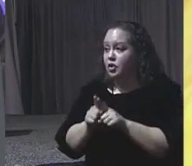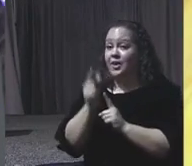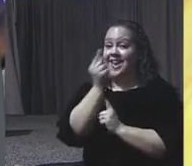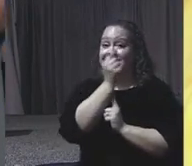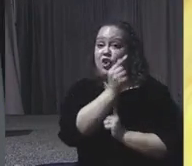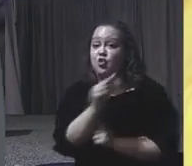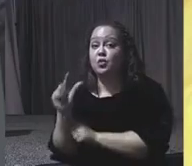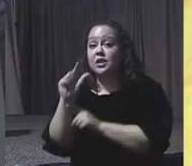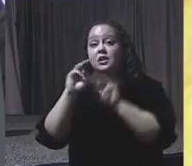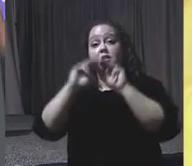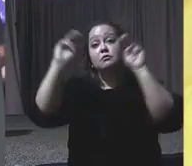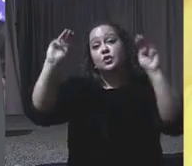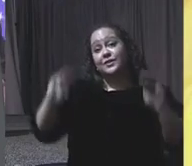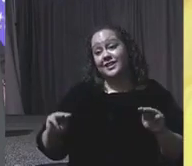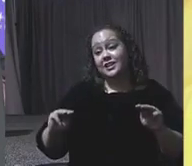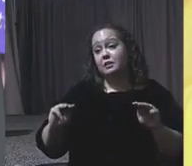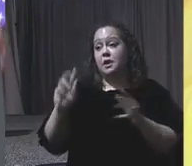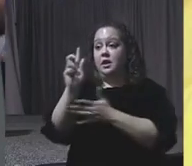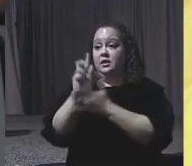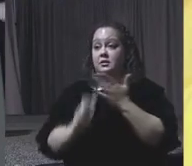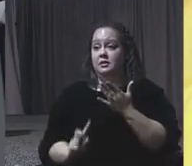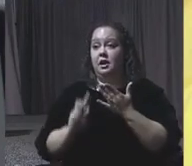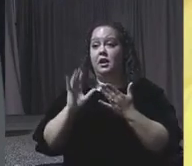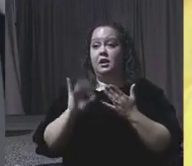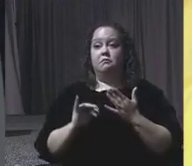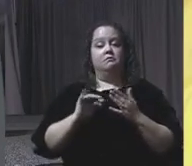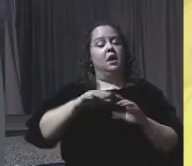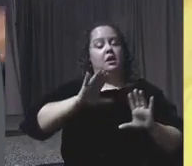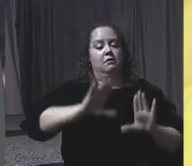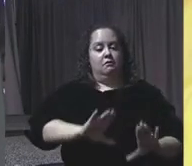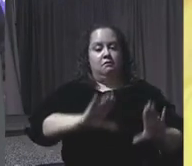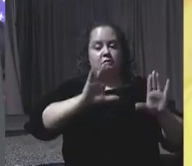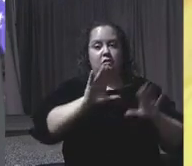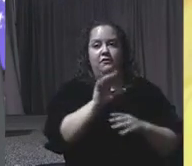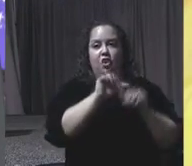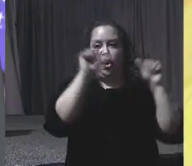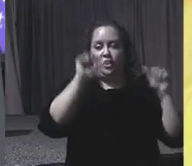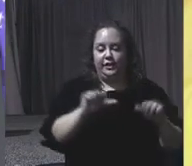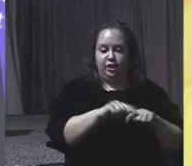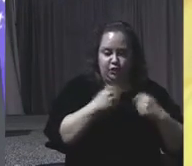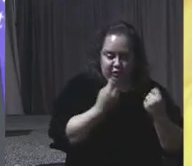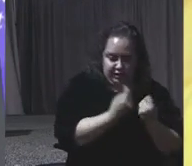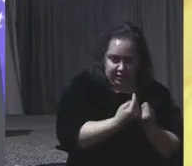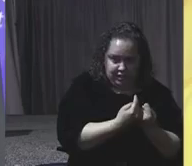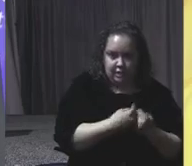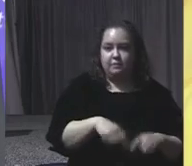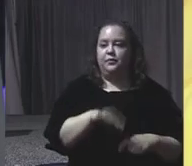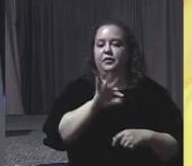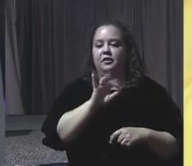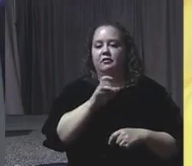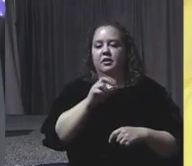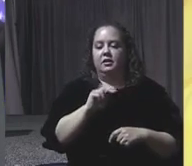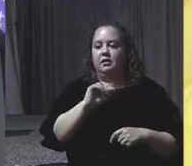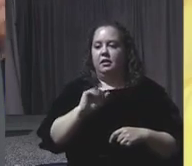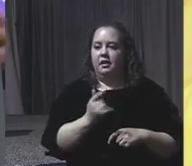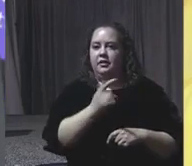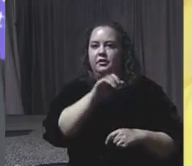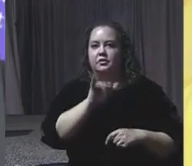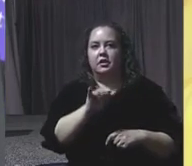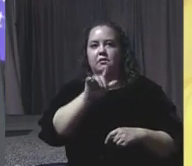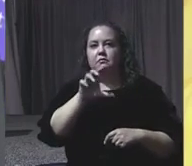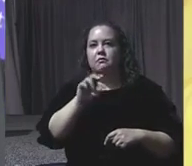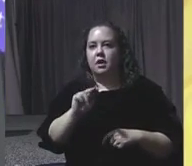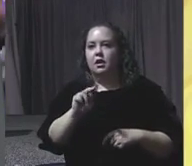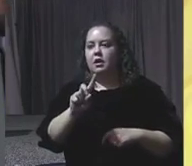designed by the gifted architectural team of Freeland, Ajay, Bond, and the Smith Group. But a museum that soars on the